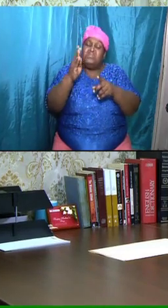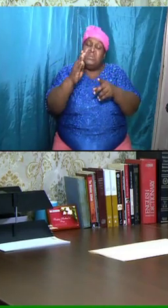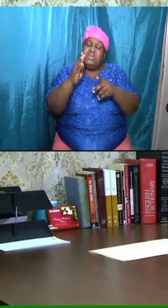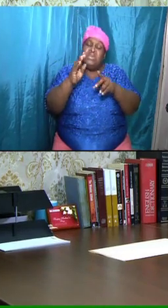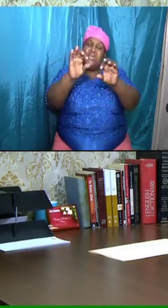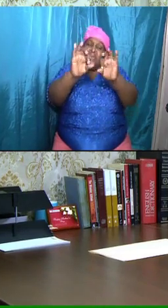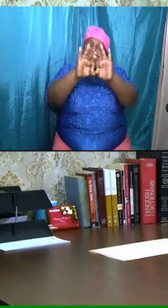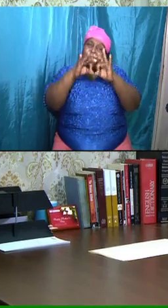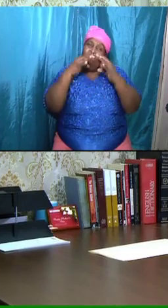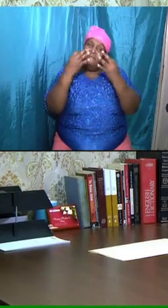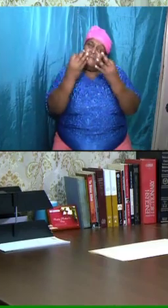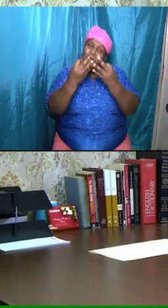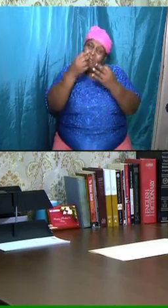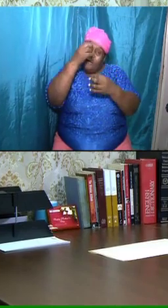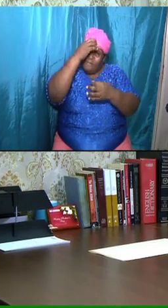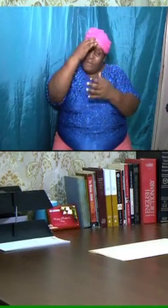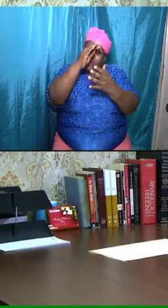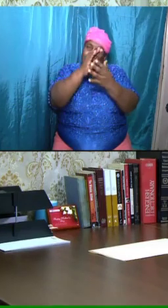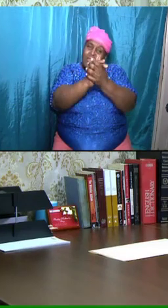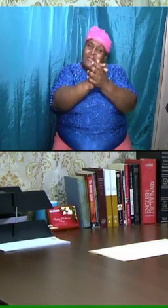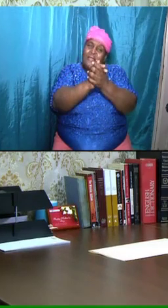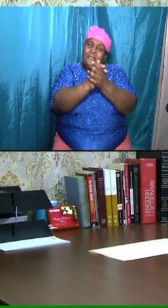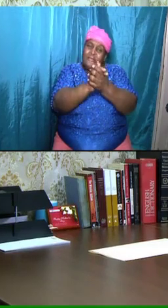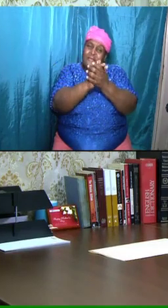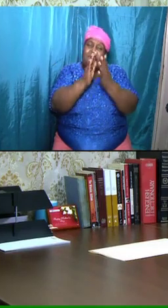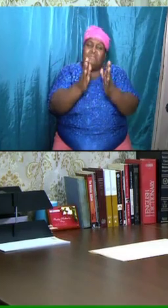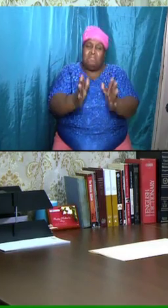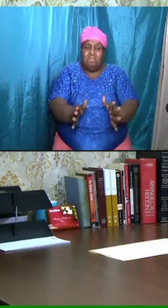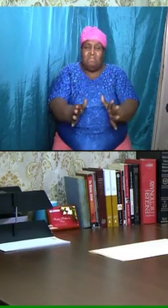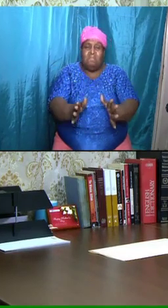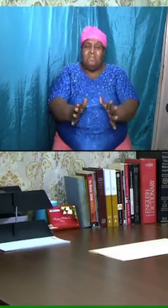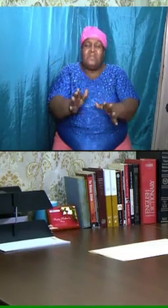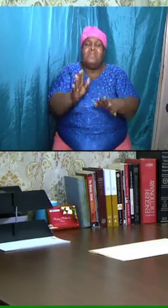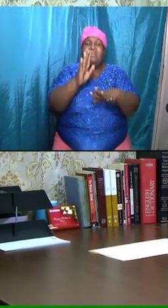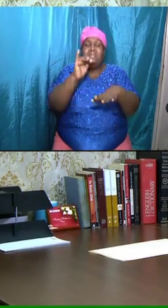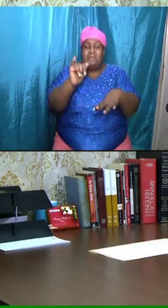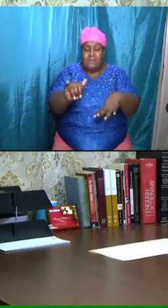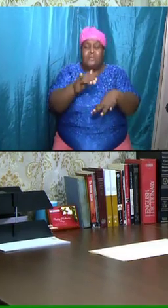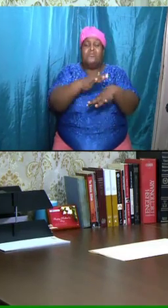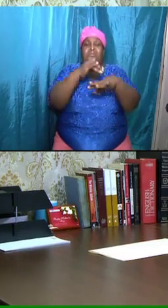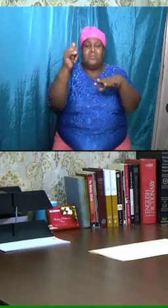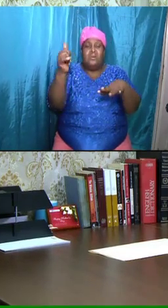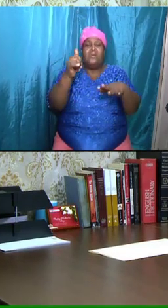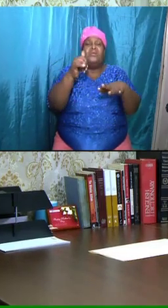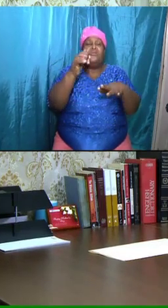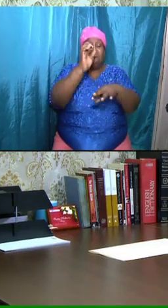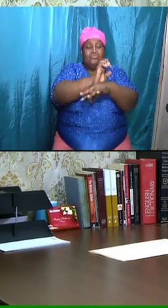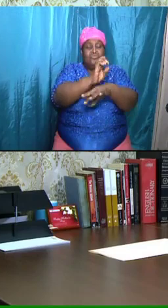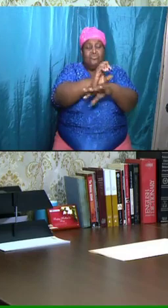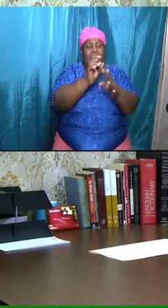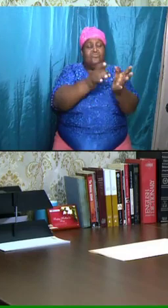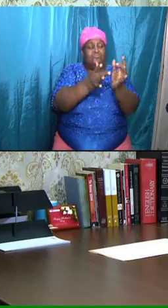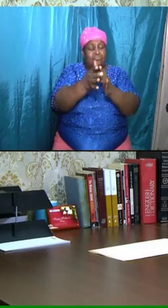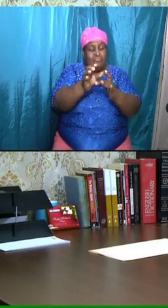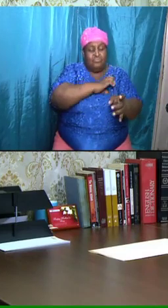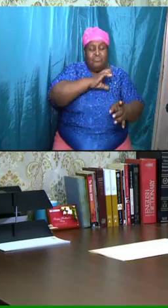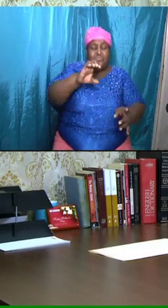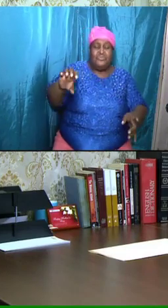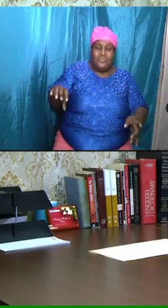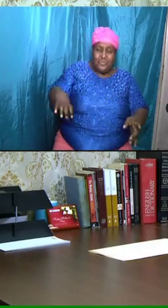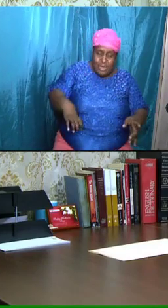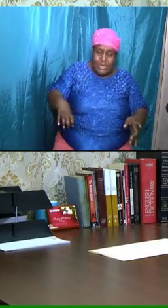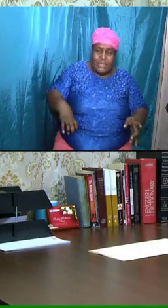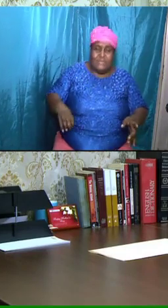believers in what is called the church, the church of Jesus Christ. In fact, I